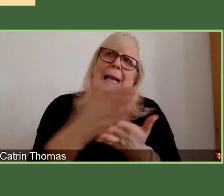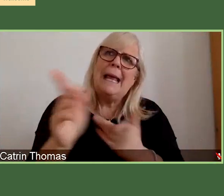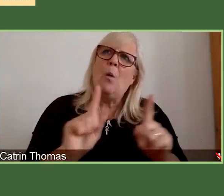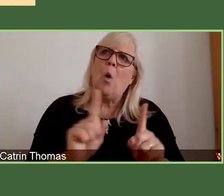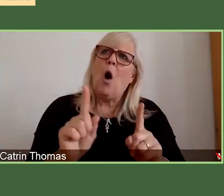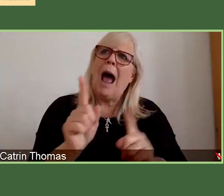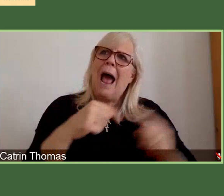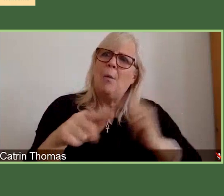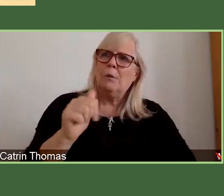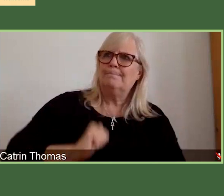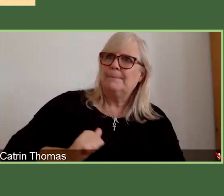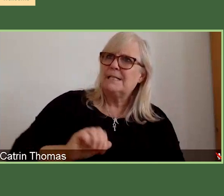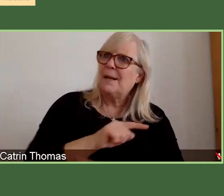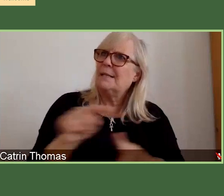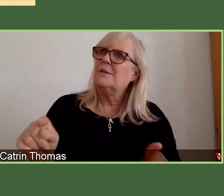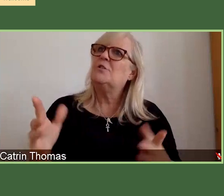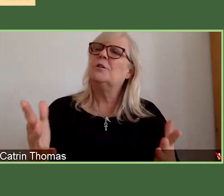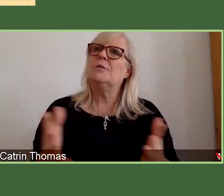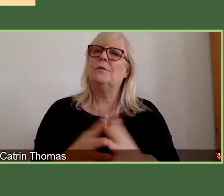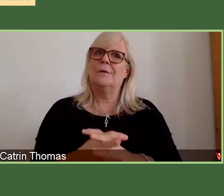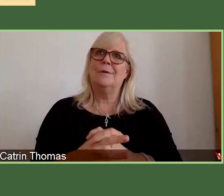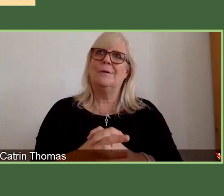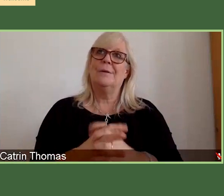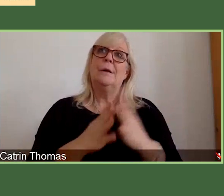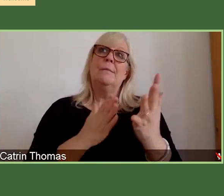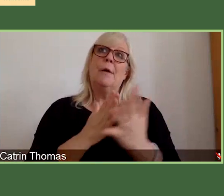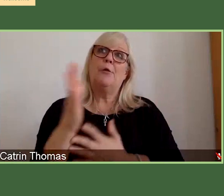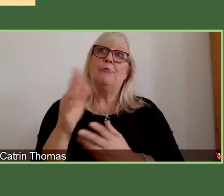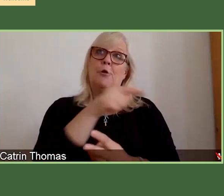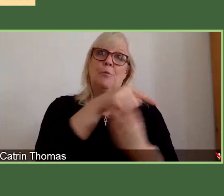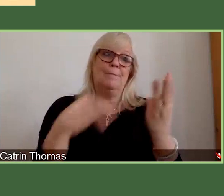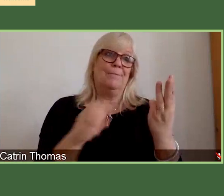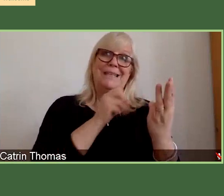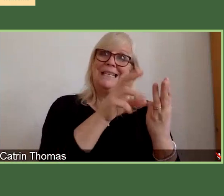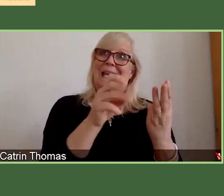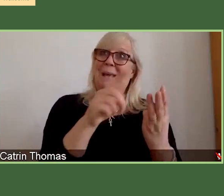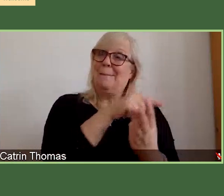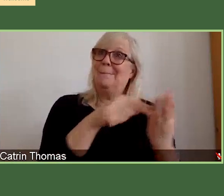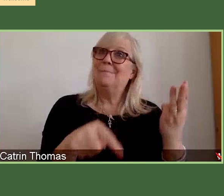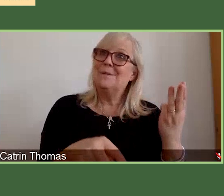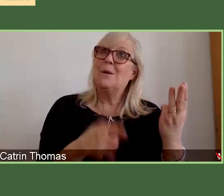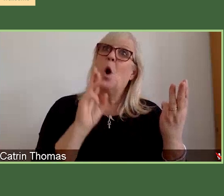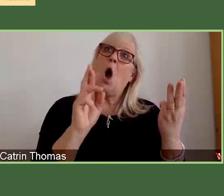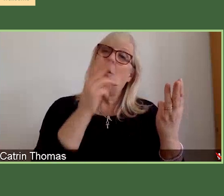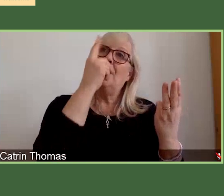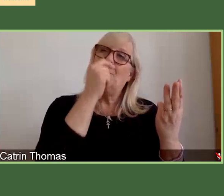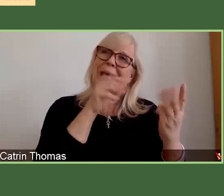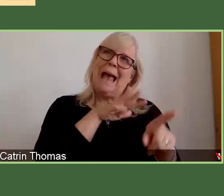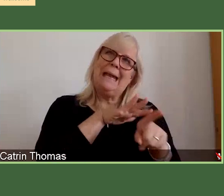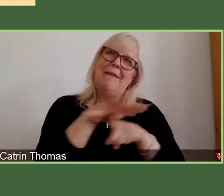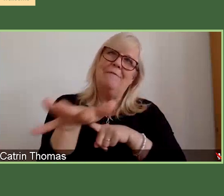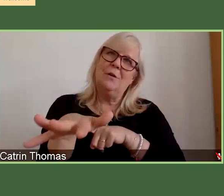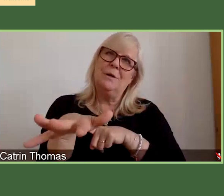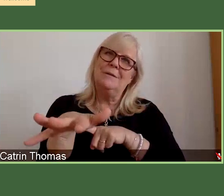through the schemes that we will hope will influence research culture. Firstly, we will